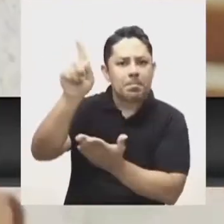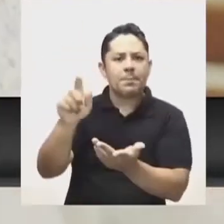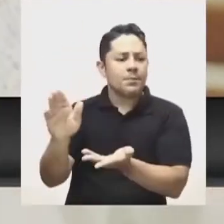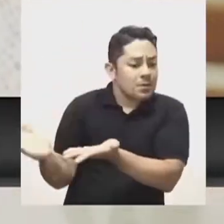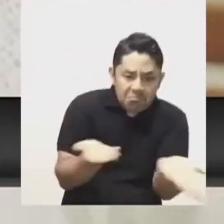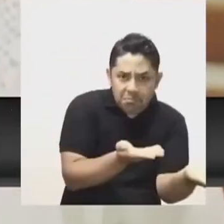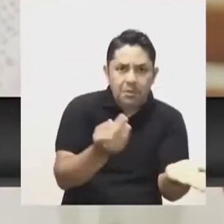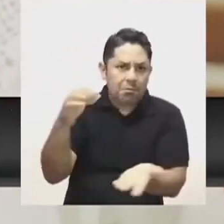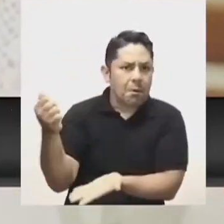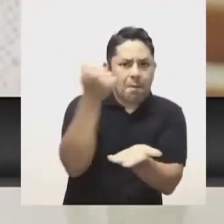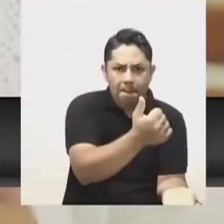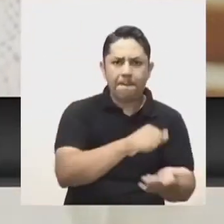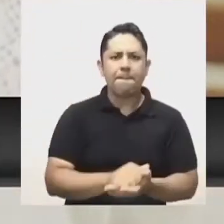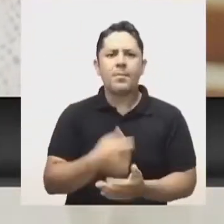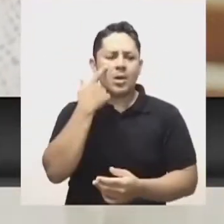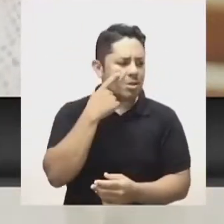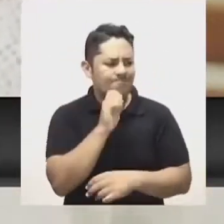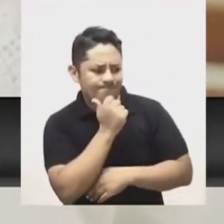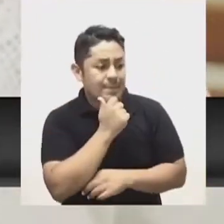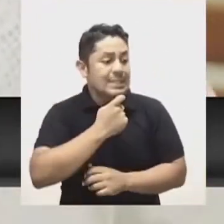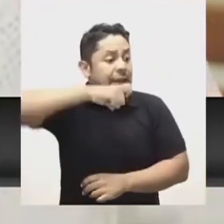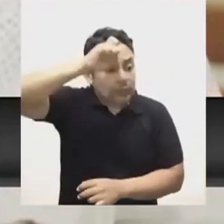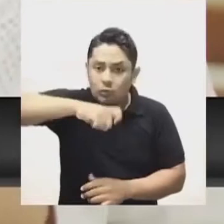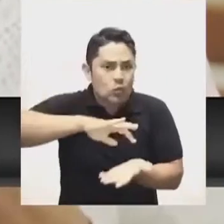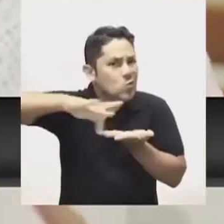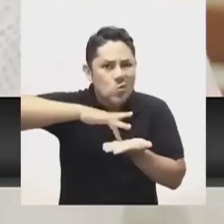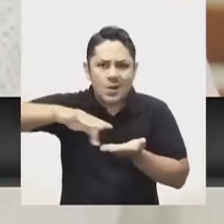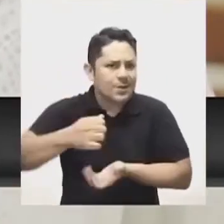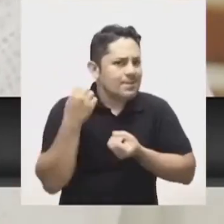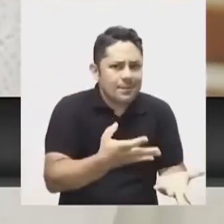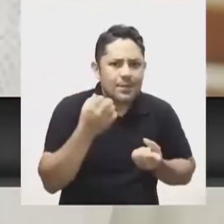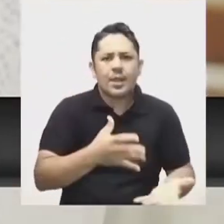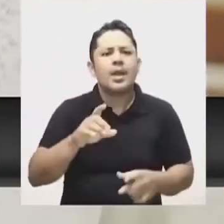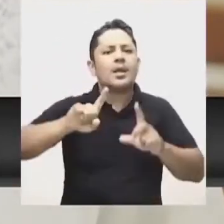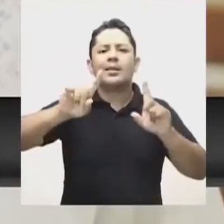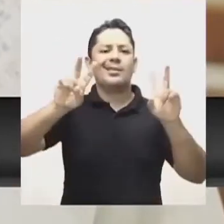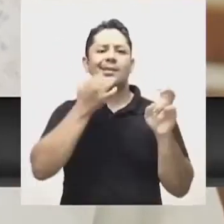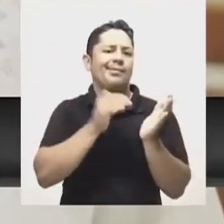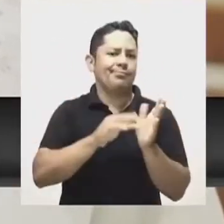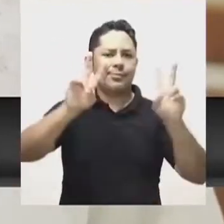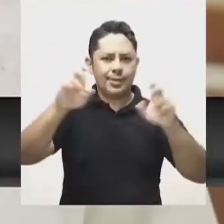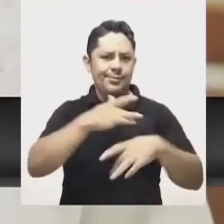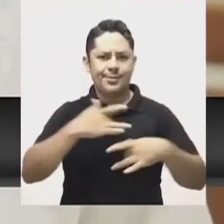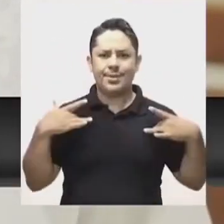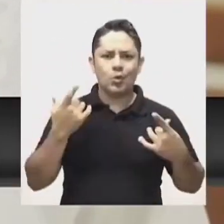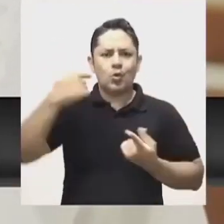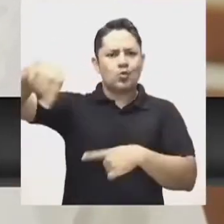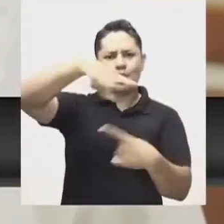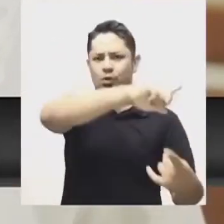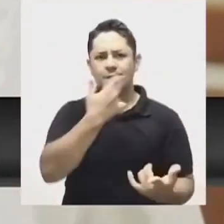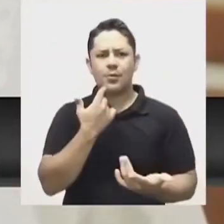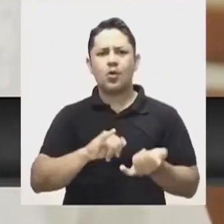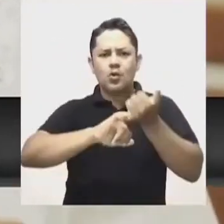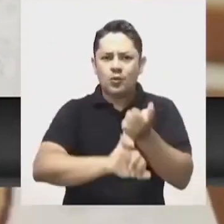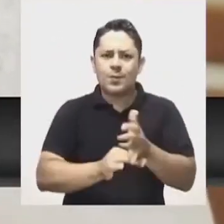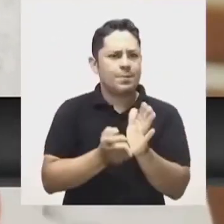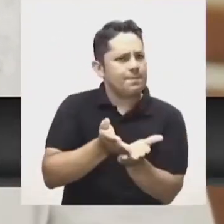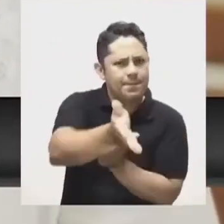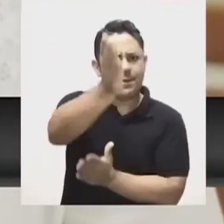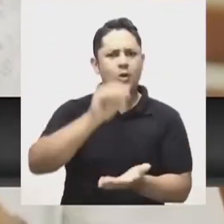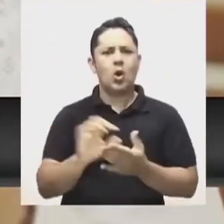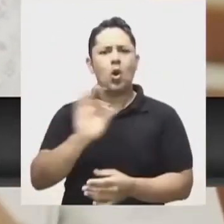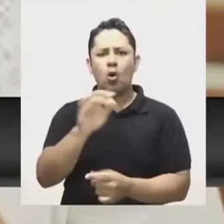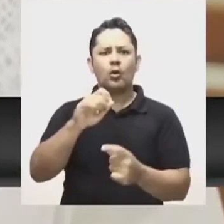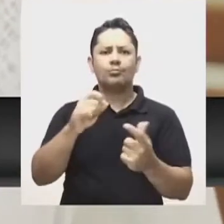is that with these new reforms, the governor will prioritize and make visible high-priority situations such as health, tourism, sustainability, education,